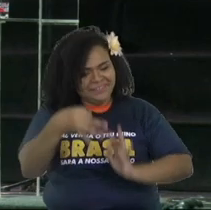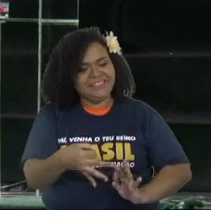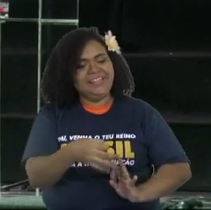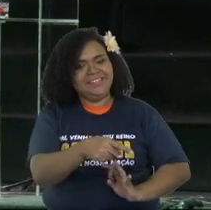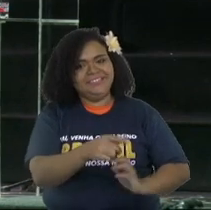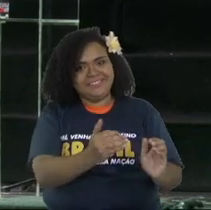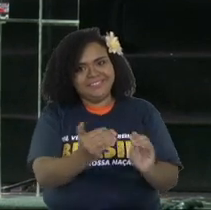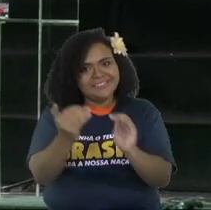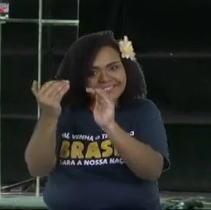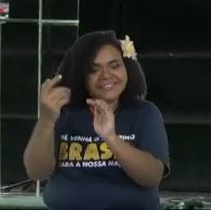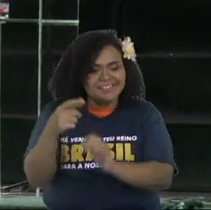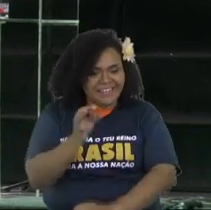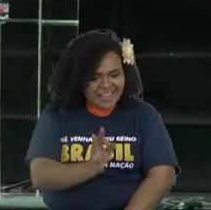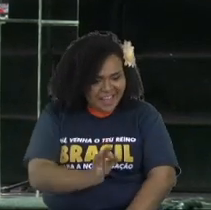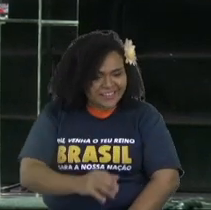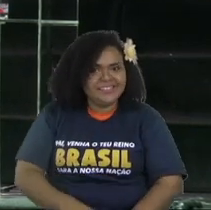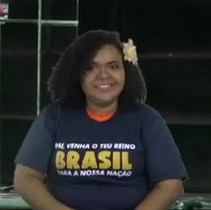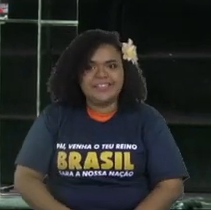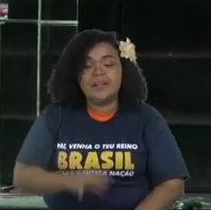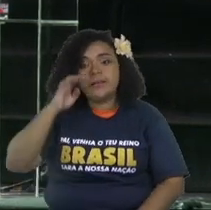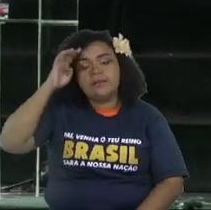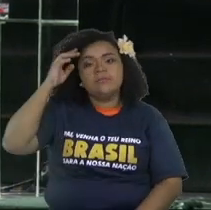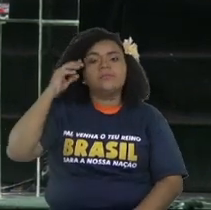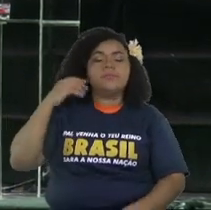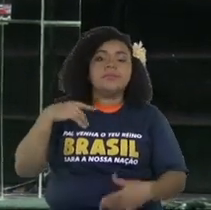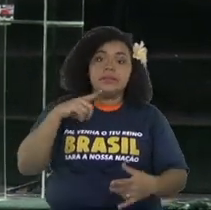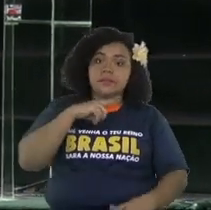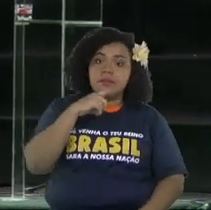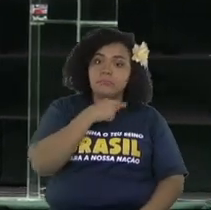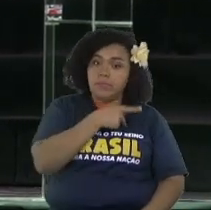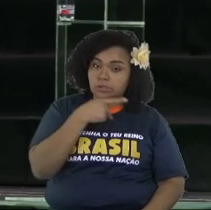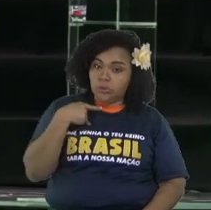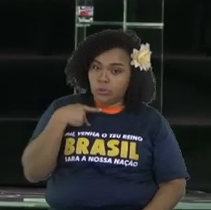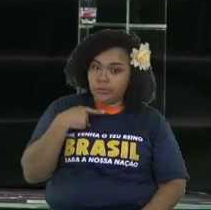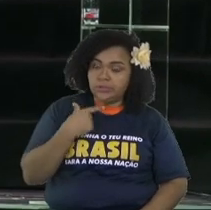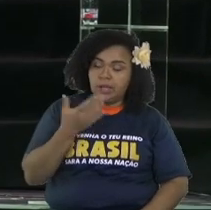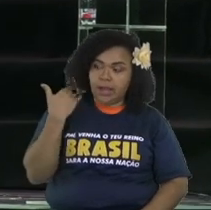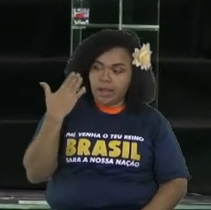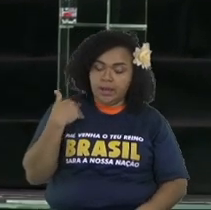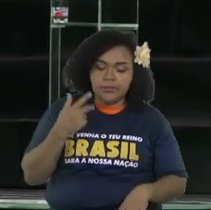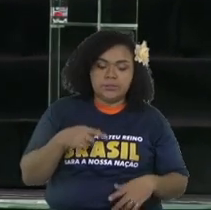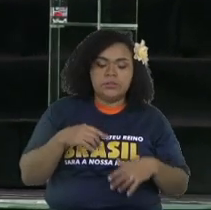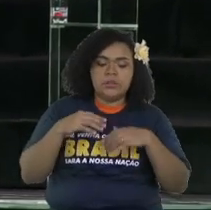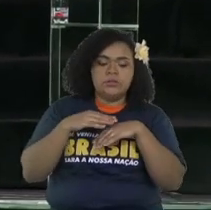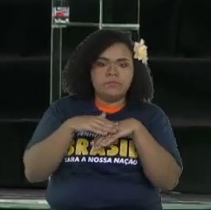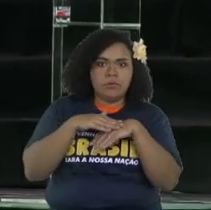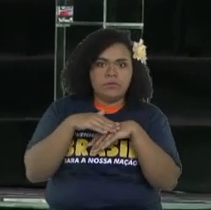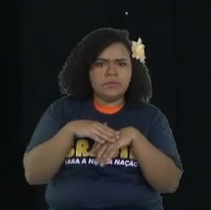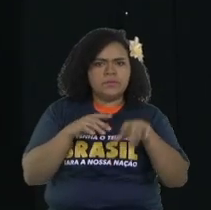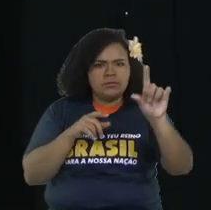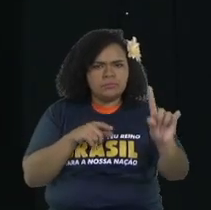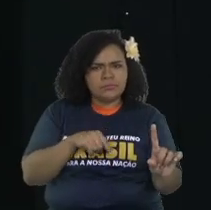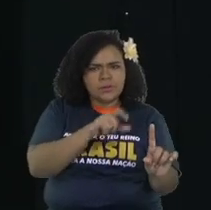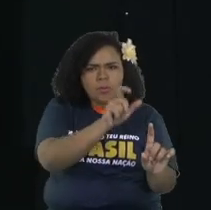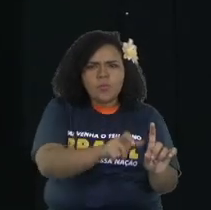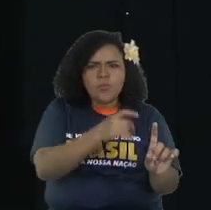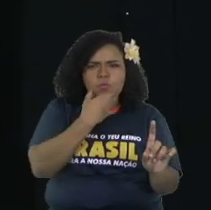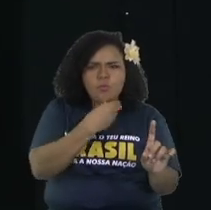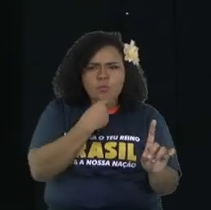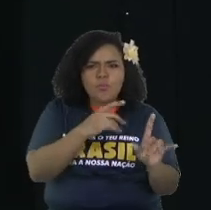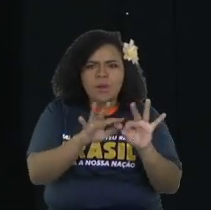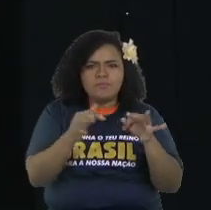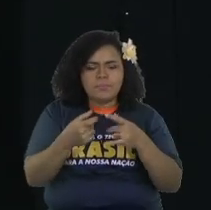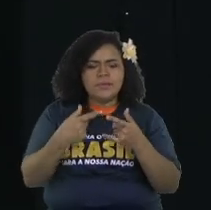prosper. You have to know it. A few times ago, I was talking with some pastors actually,